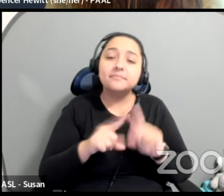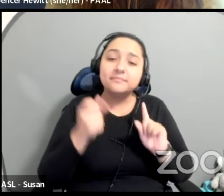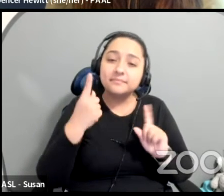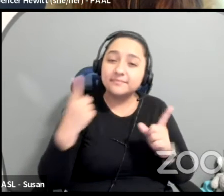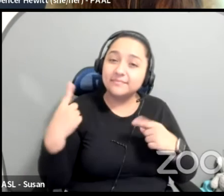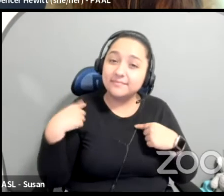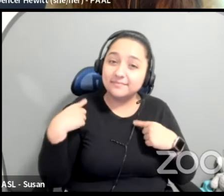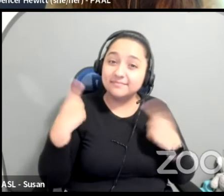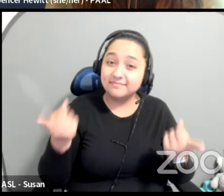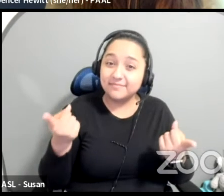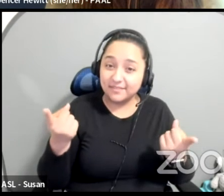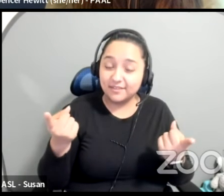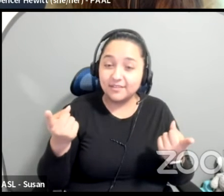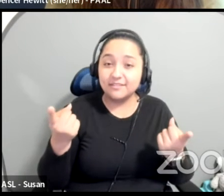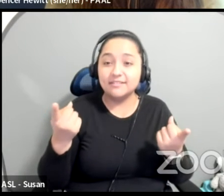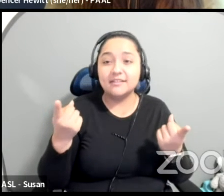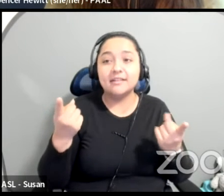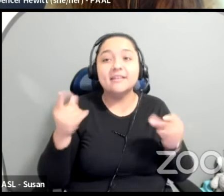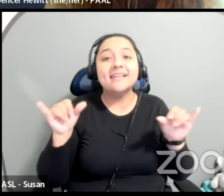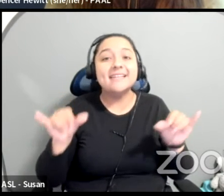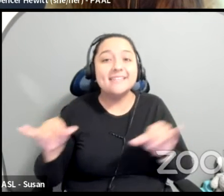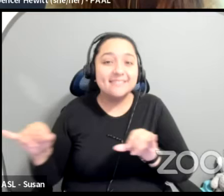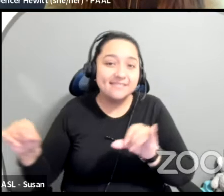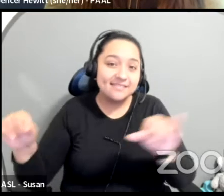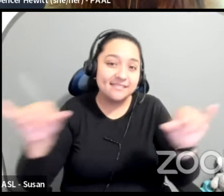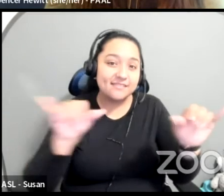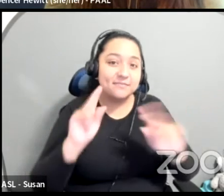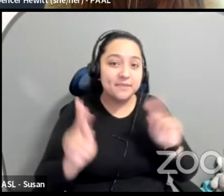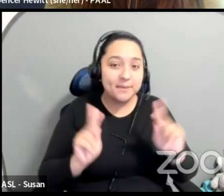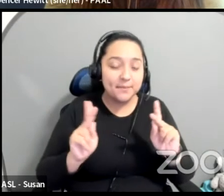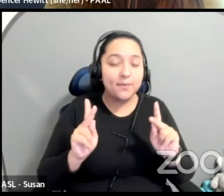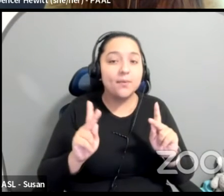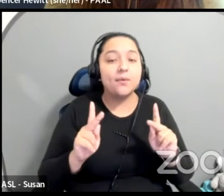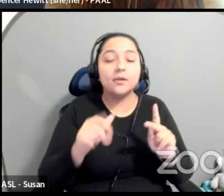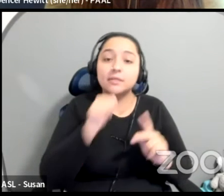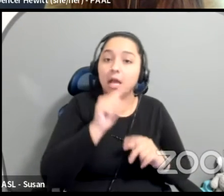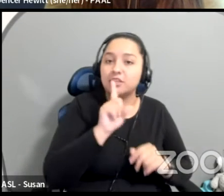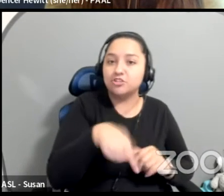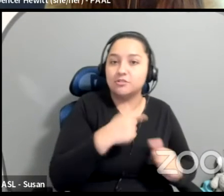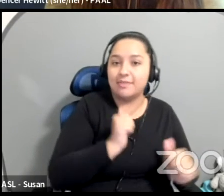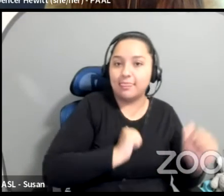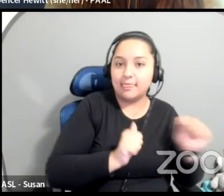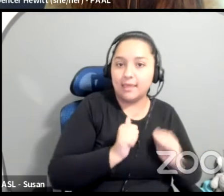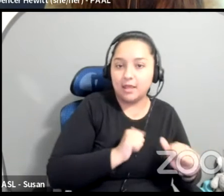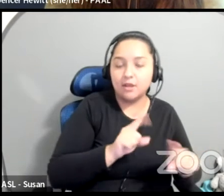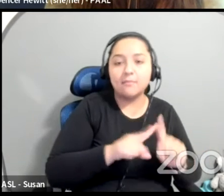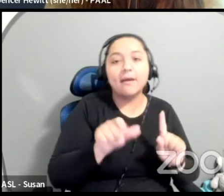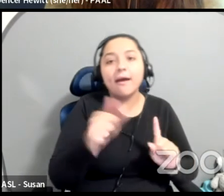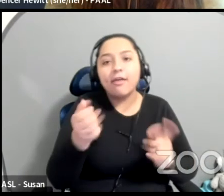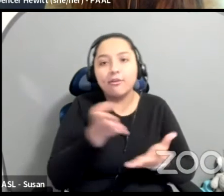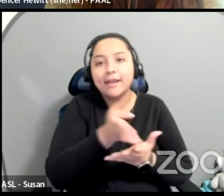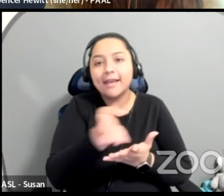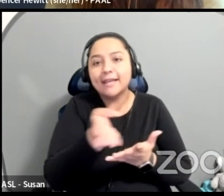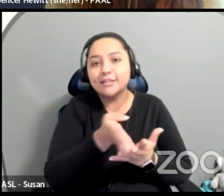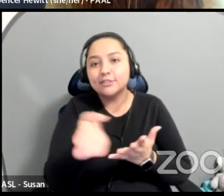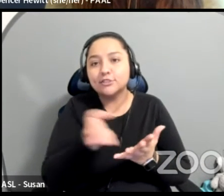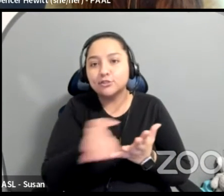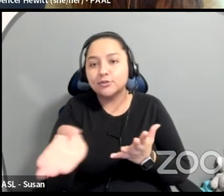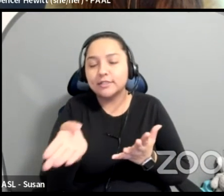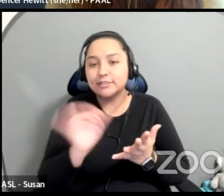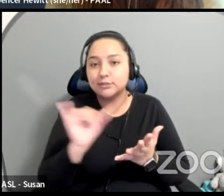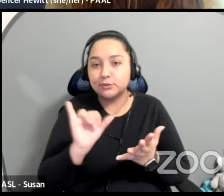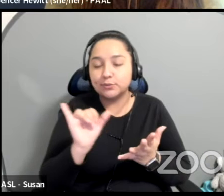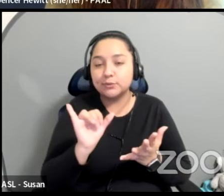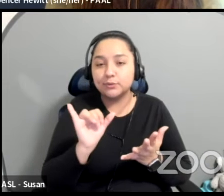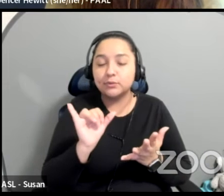consensus, and as Rachel said, not just in theater, in other industries as well, has been like, you keep that separate, like you keep that hidden,